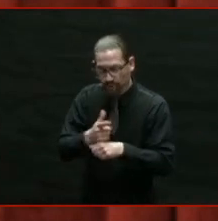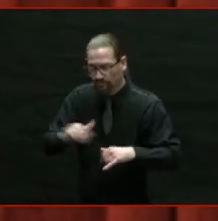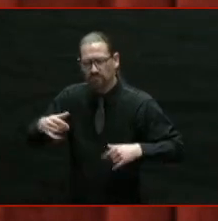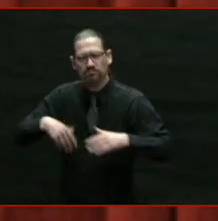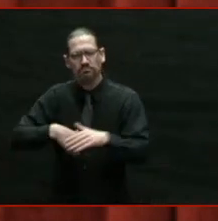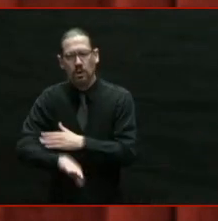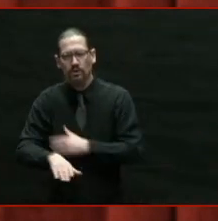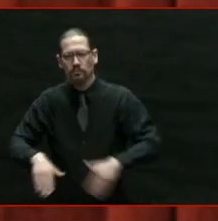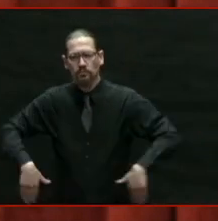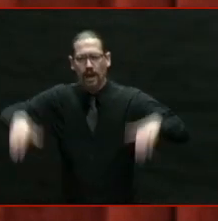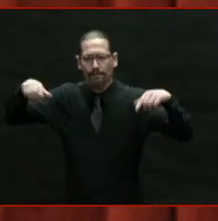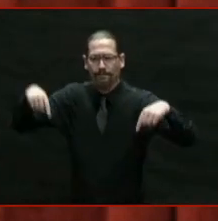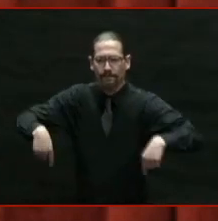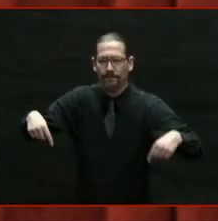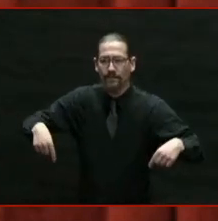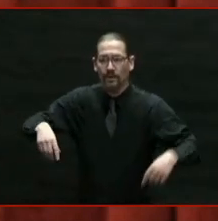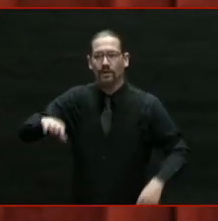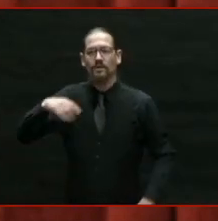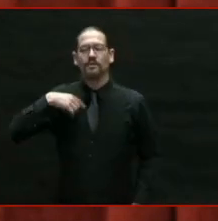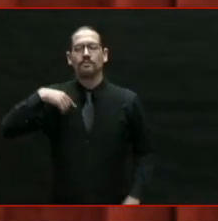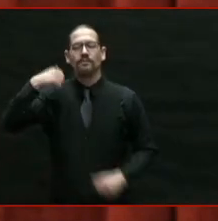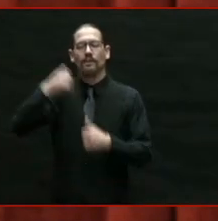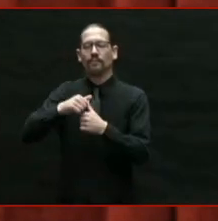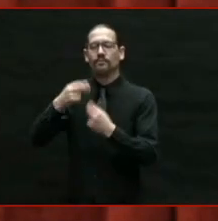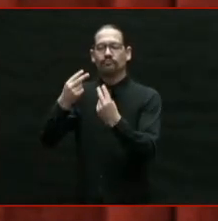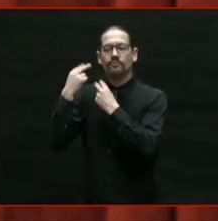rode the waves every summer at Sand Hill Cove Beach.